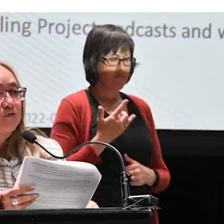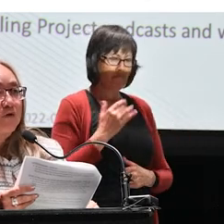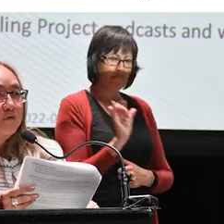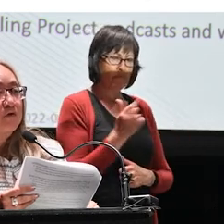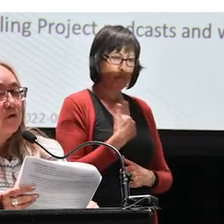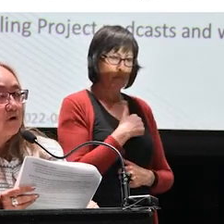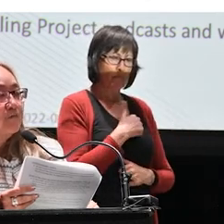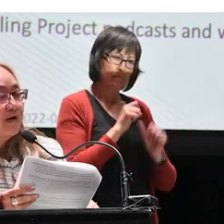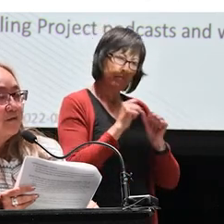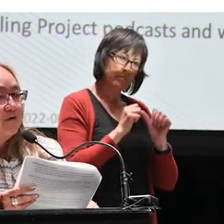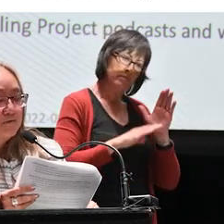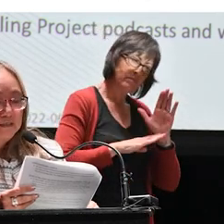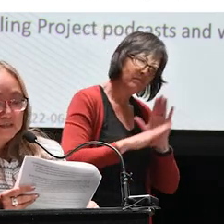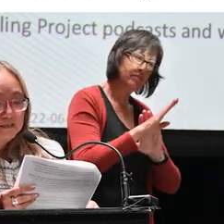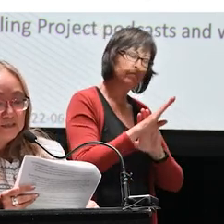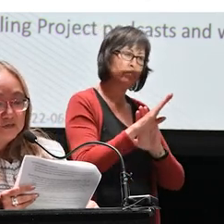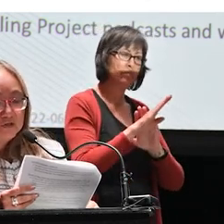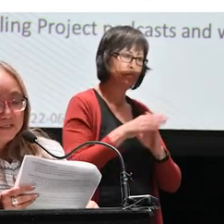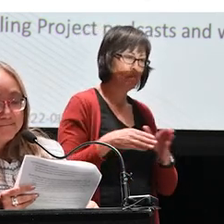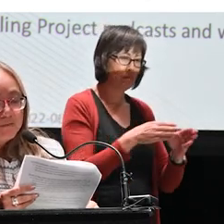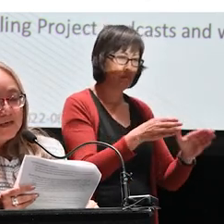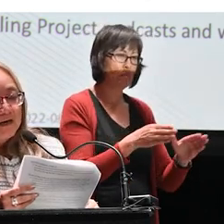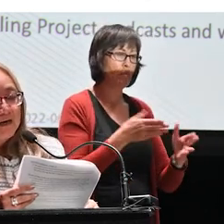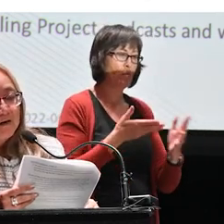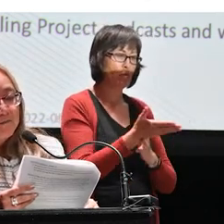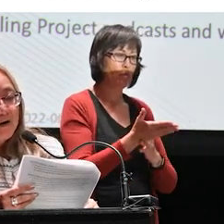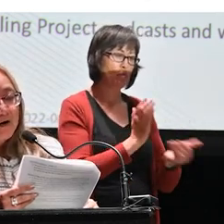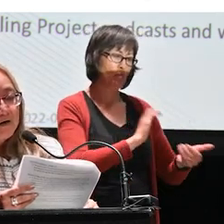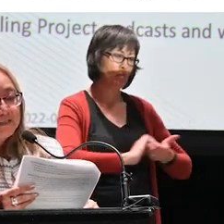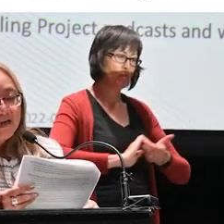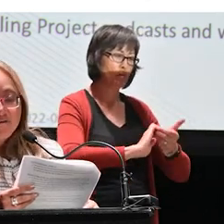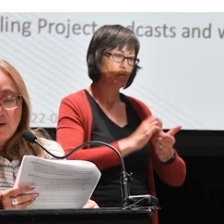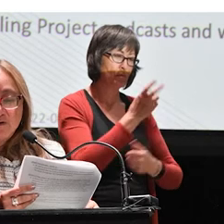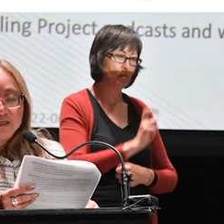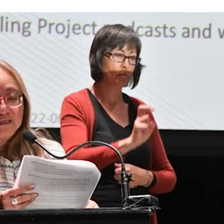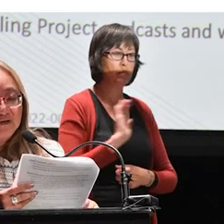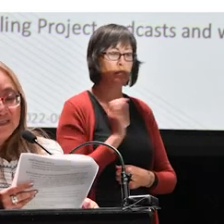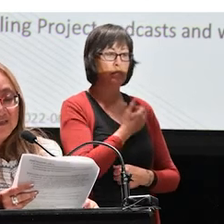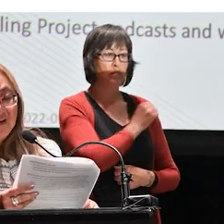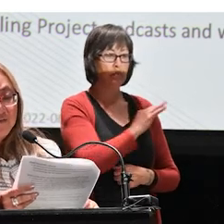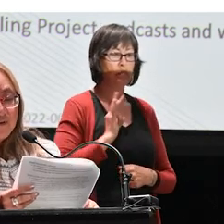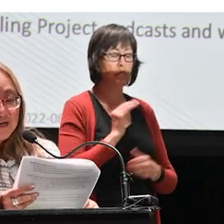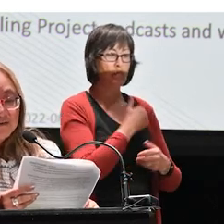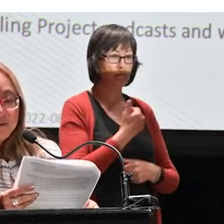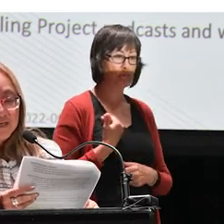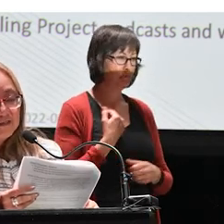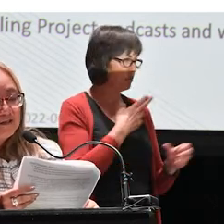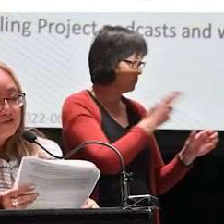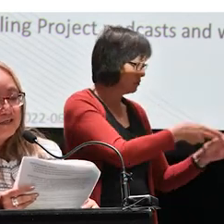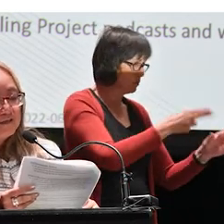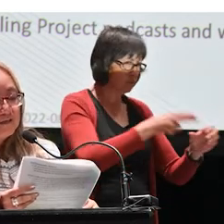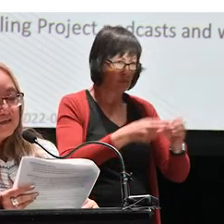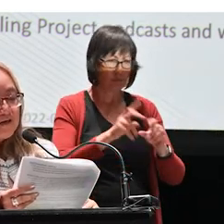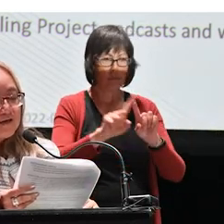continue farther along our path and our reconciliation journey. Our staff members continue to sit on a variety of committees,